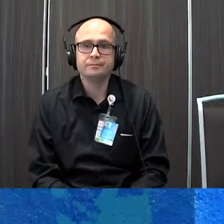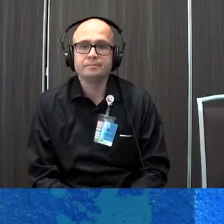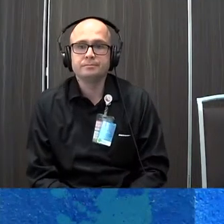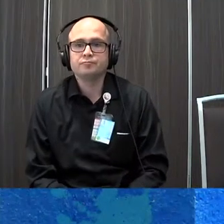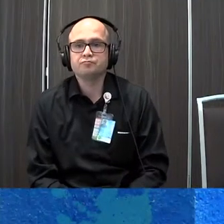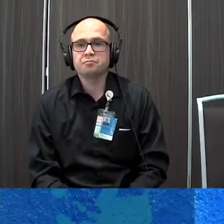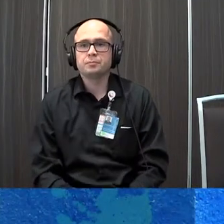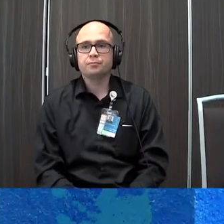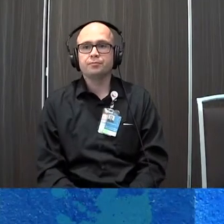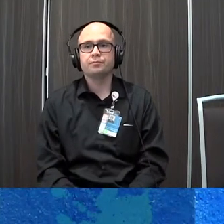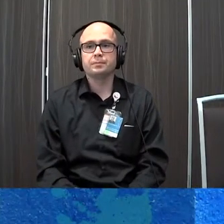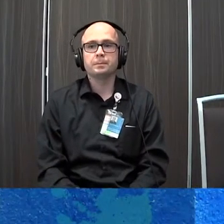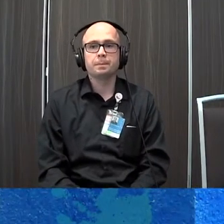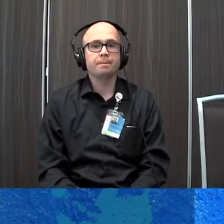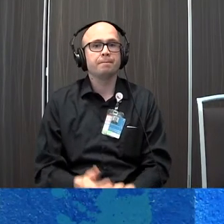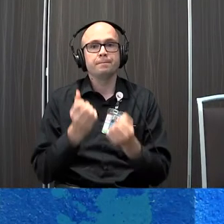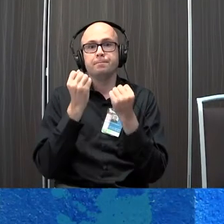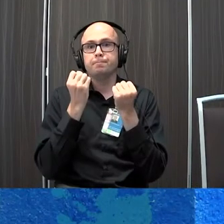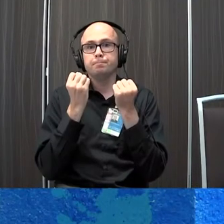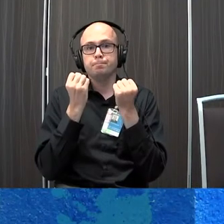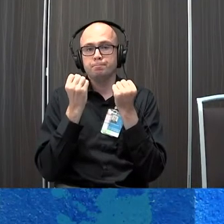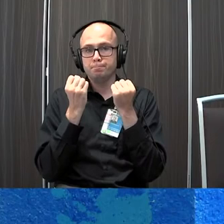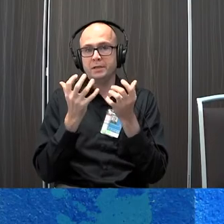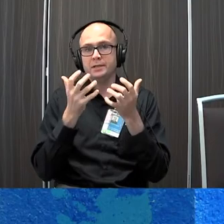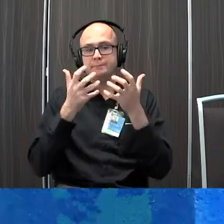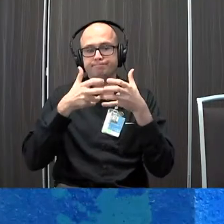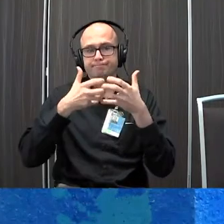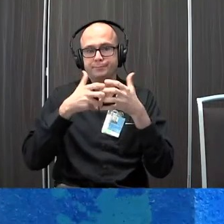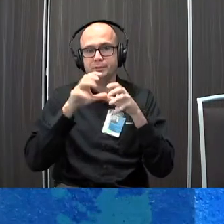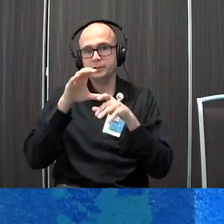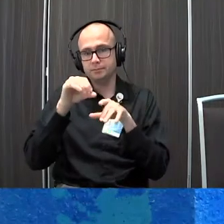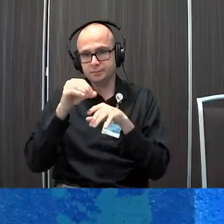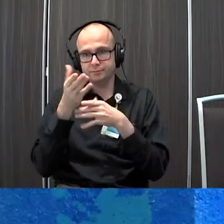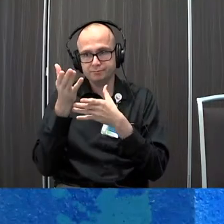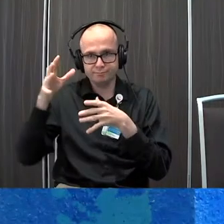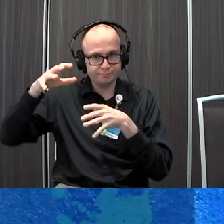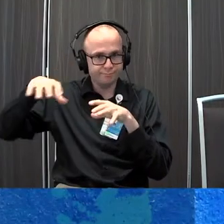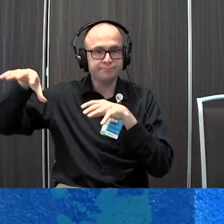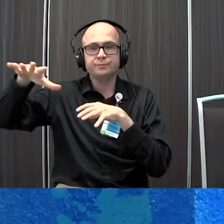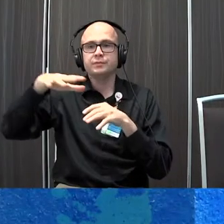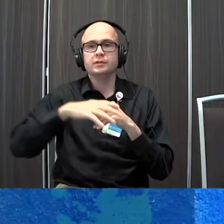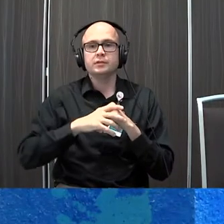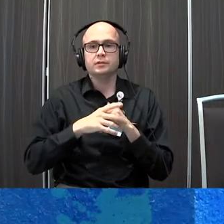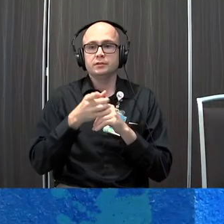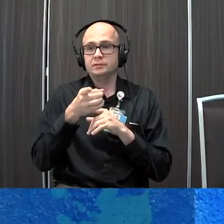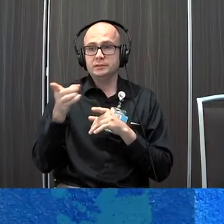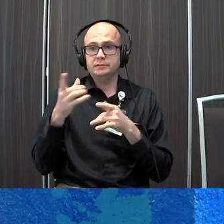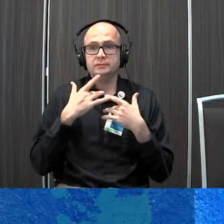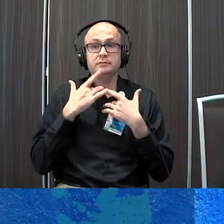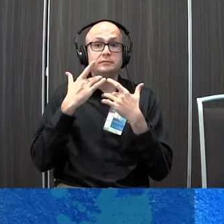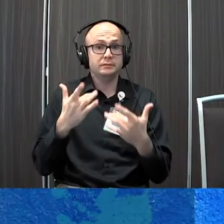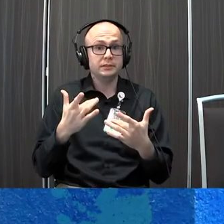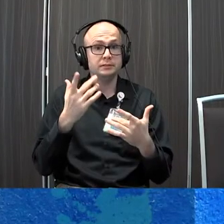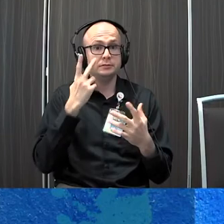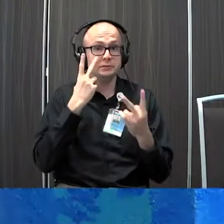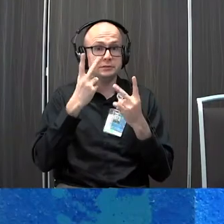so there are many device companies out there these six are the ones that tend to occur